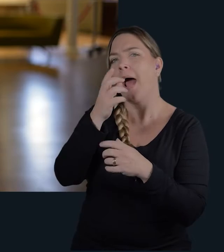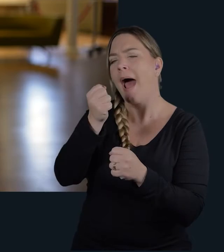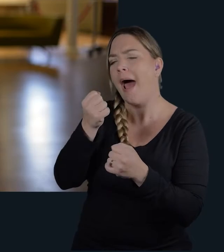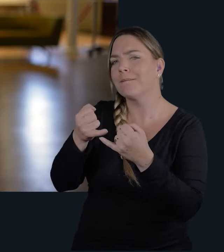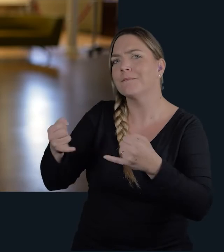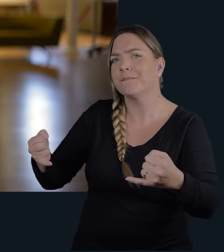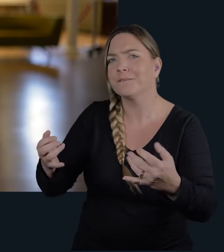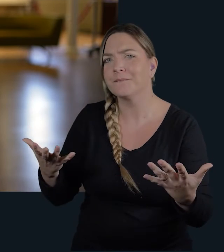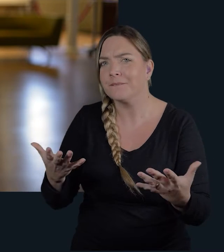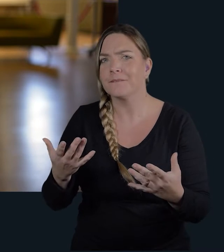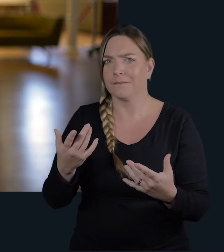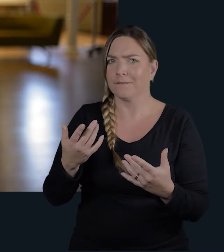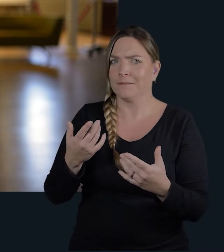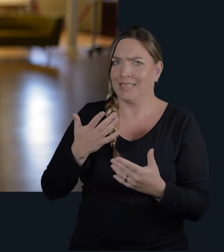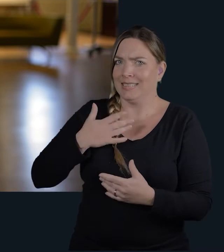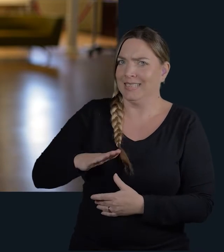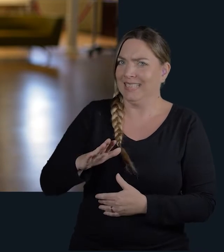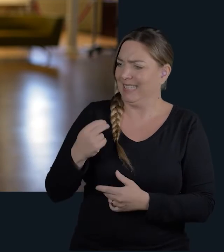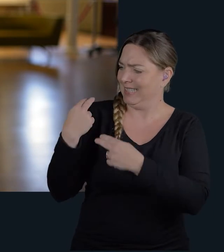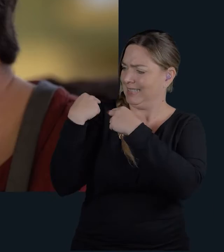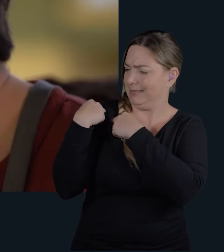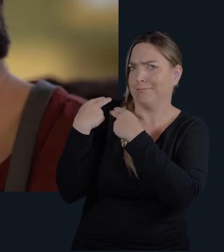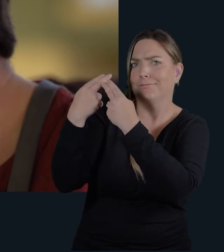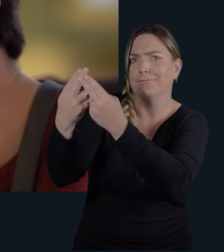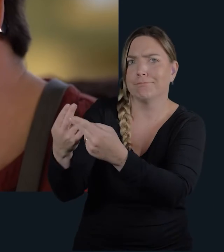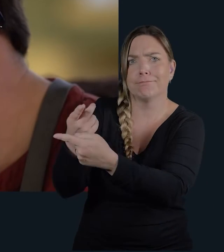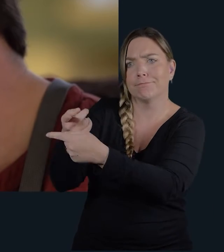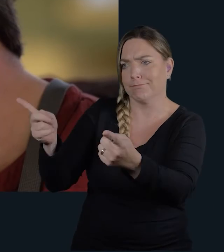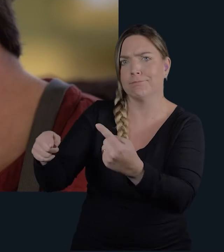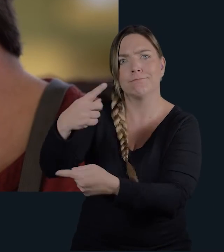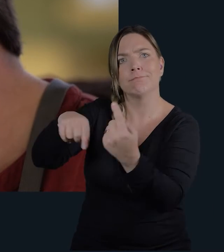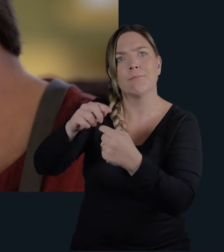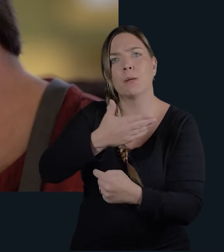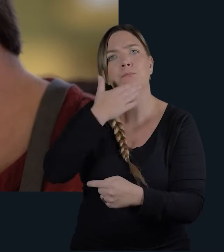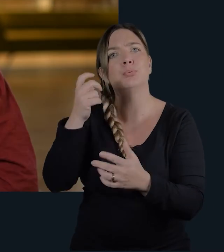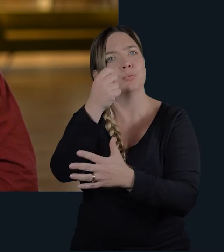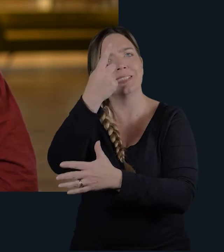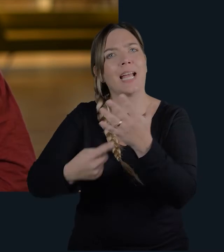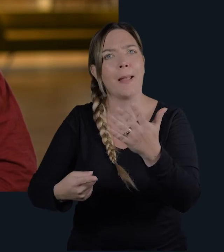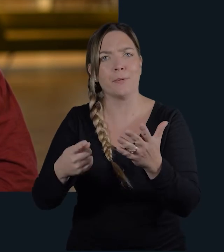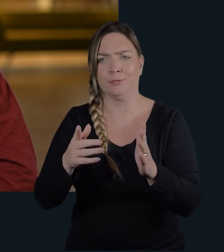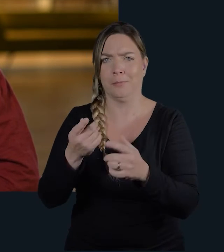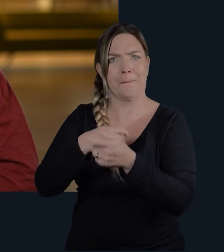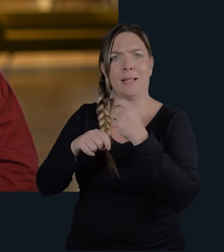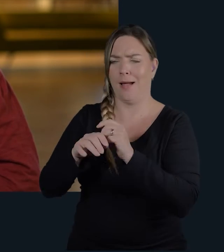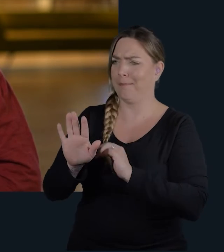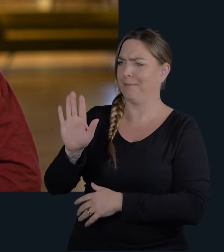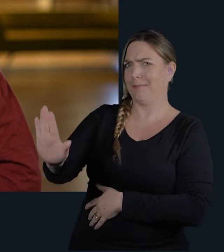to a certain extent, but there is at a certain point a battle that needs to be given over to, to, you know, like, to able-bodied people.